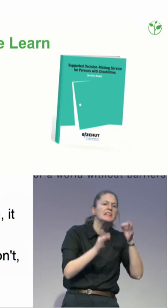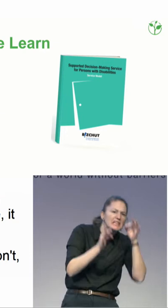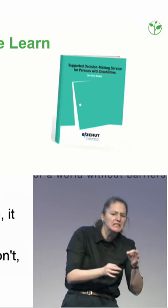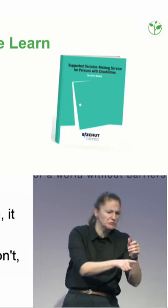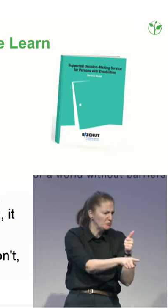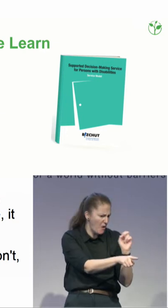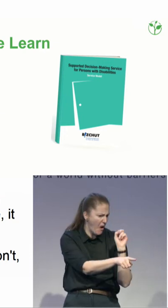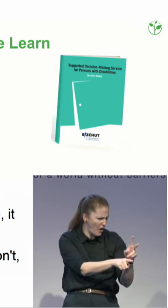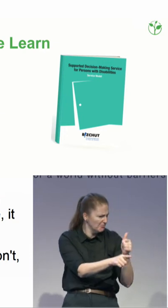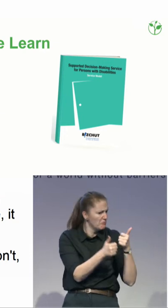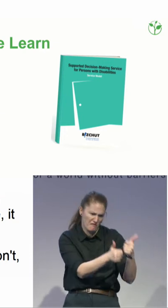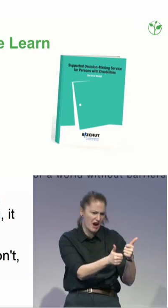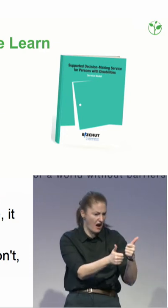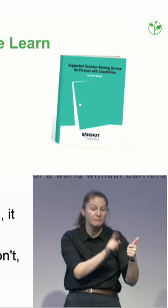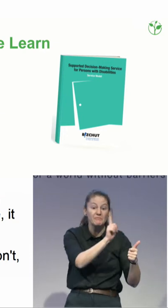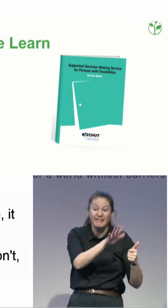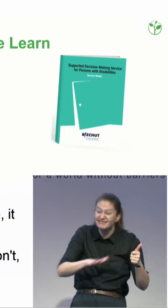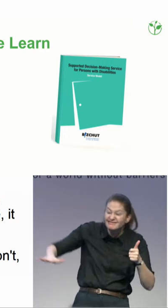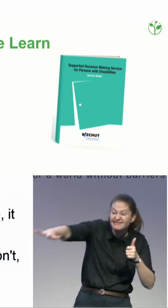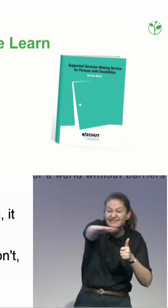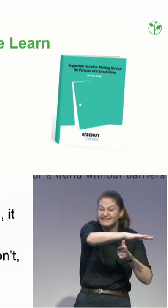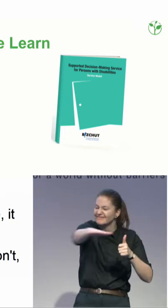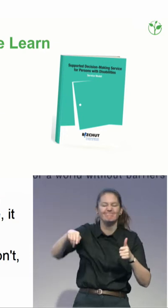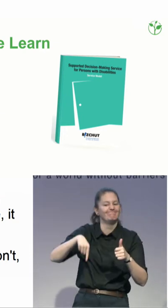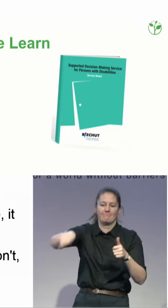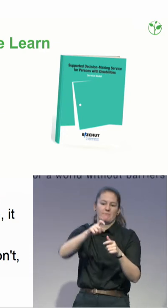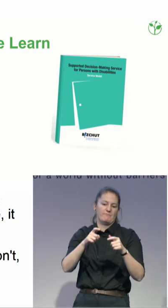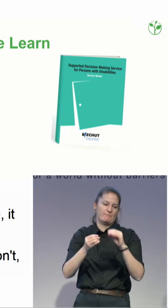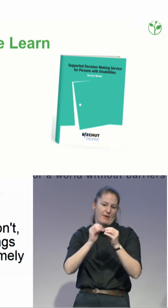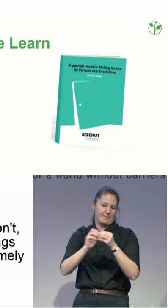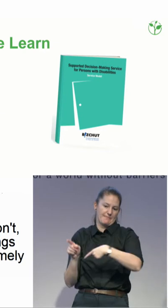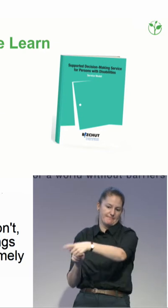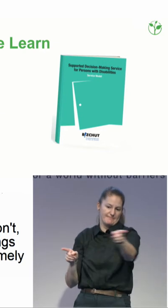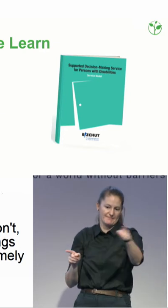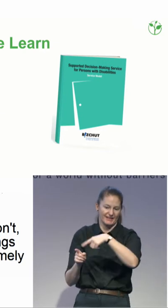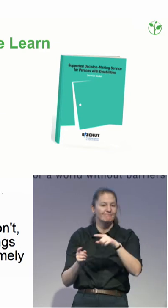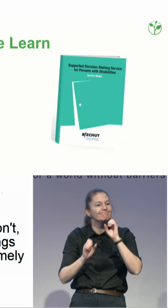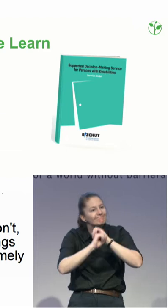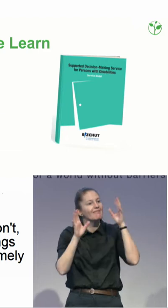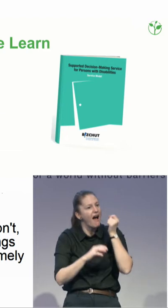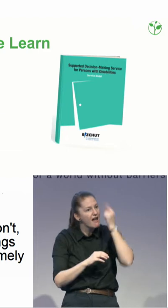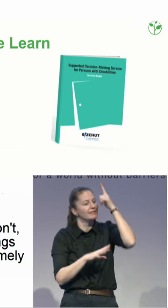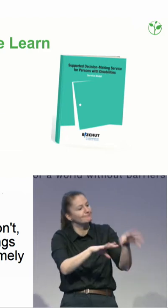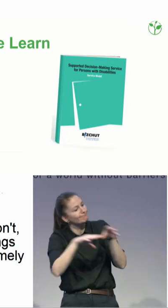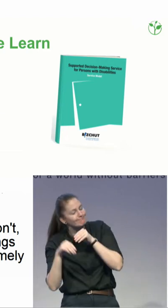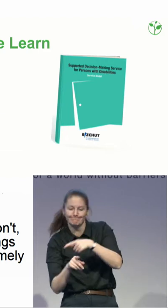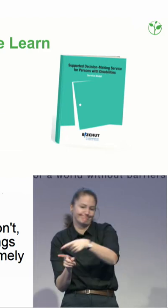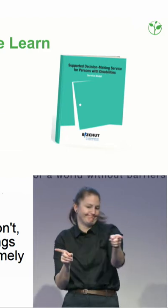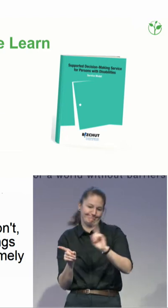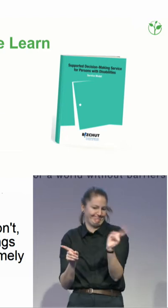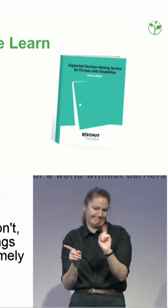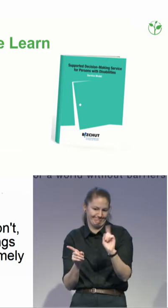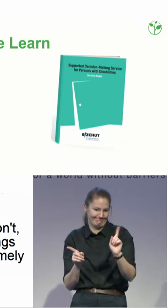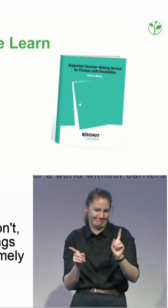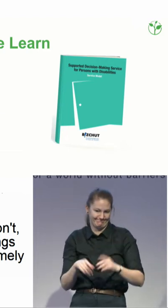last one, which I find extremely important, at least in our context, is that harm is overrated. A lot of